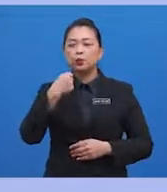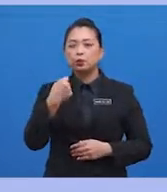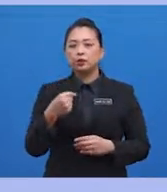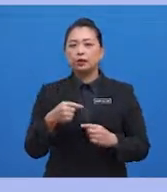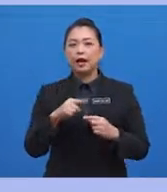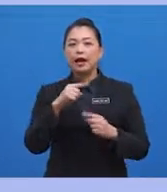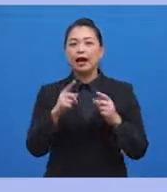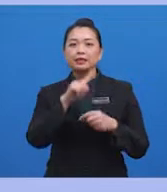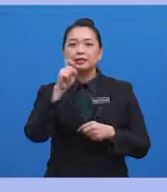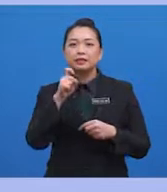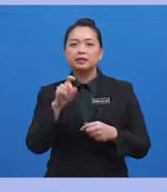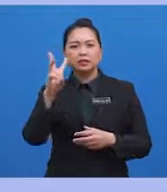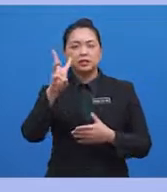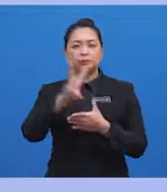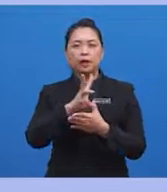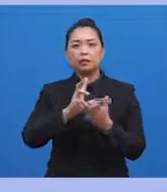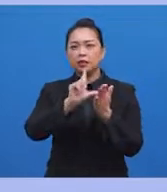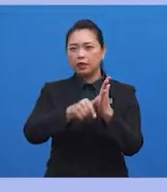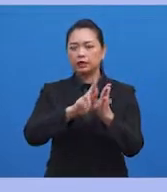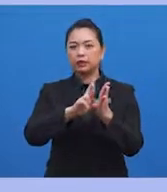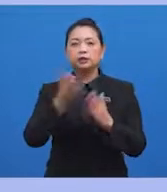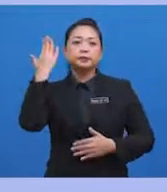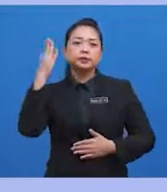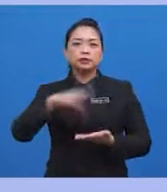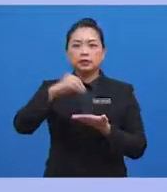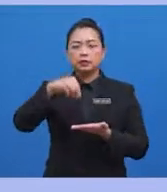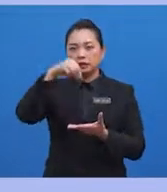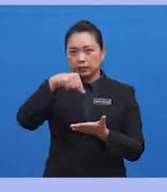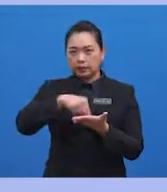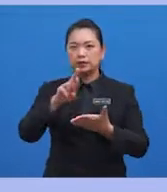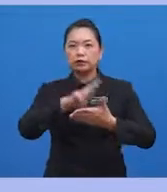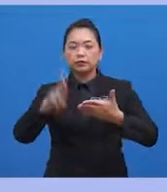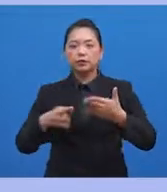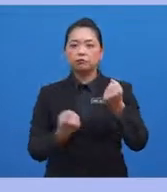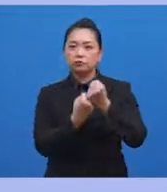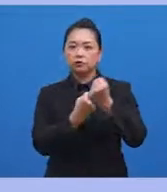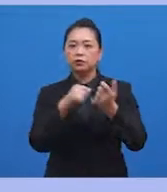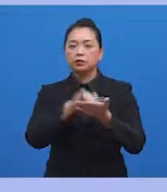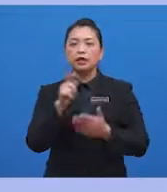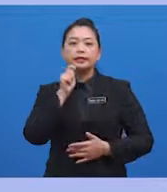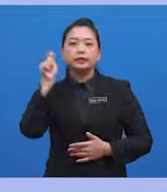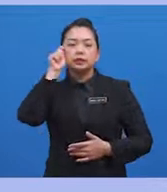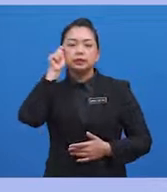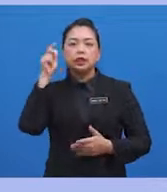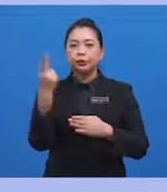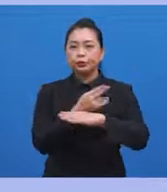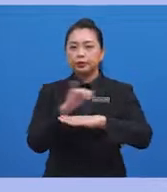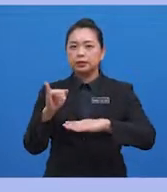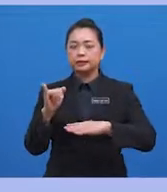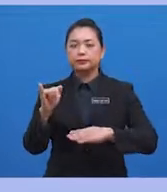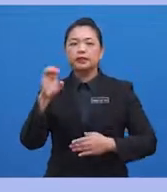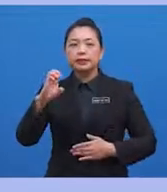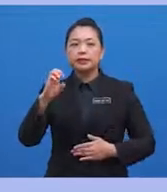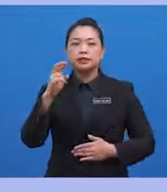six months later. Like the previous study, these results suggest that teens using e-cigarettes